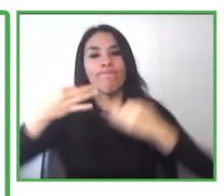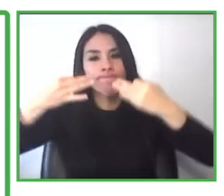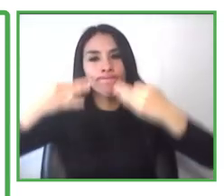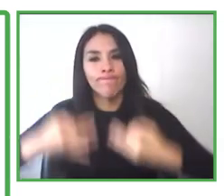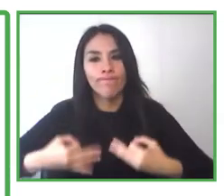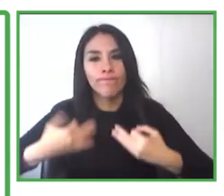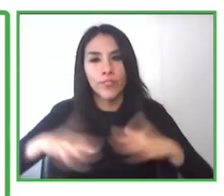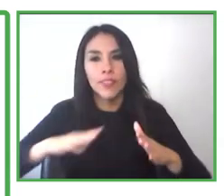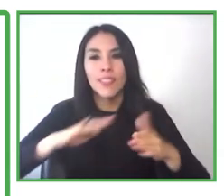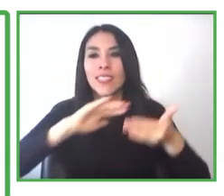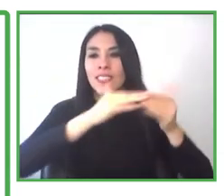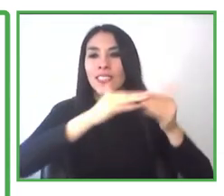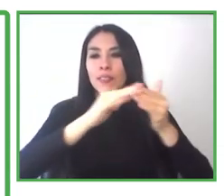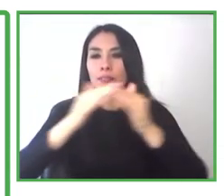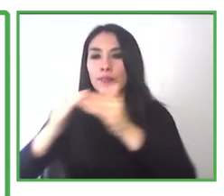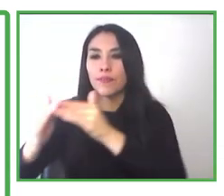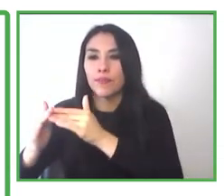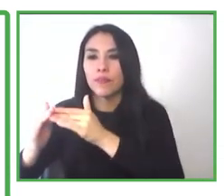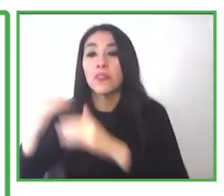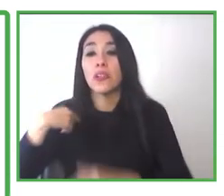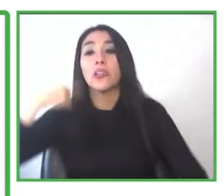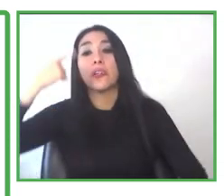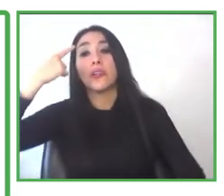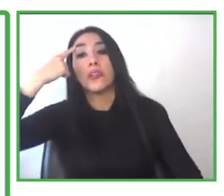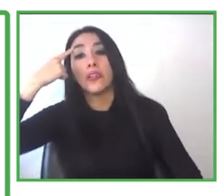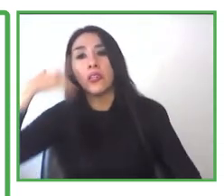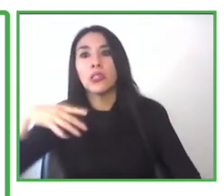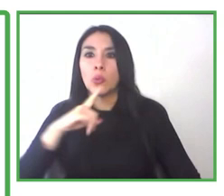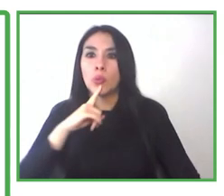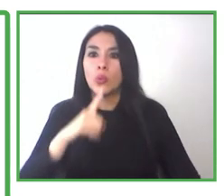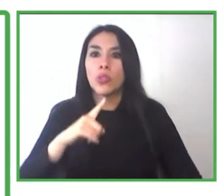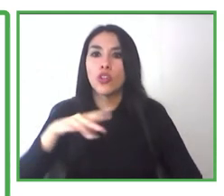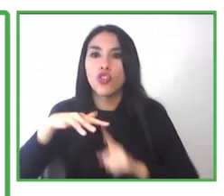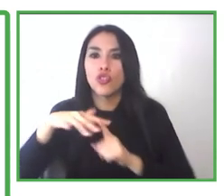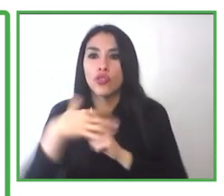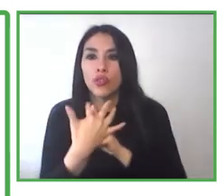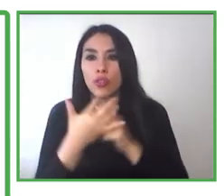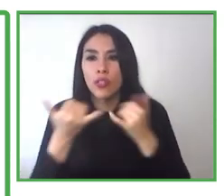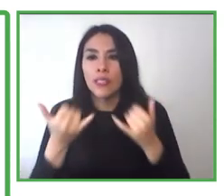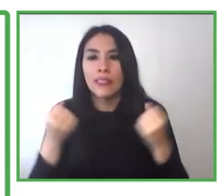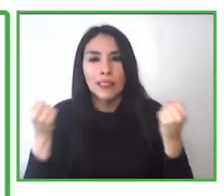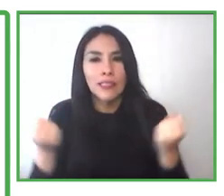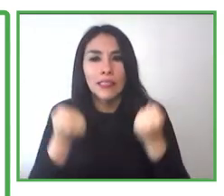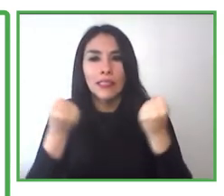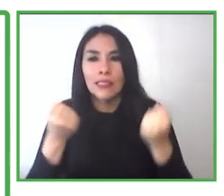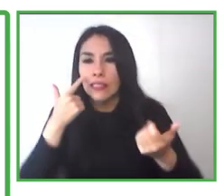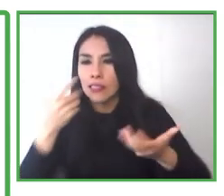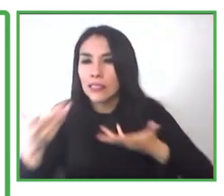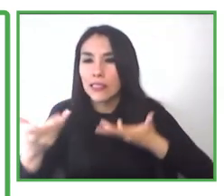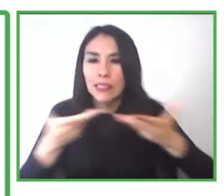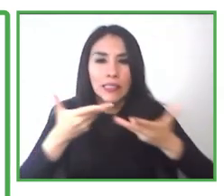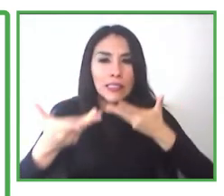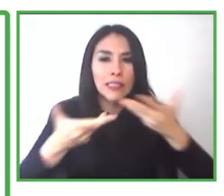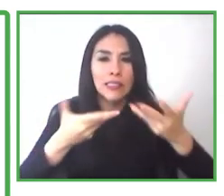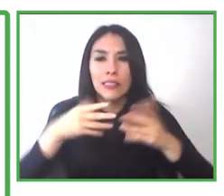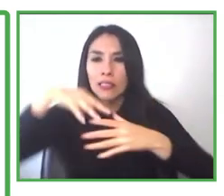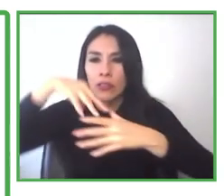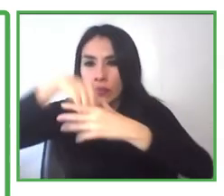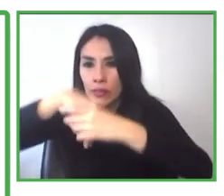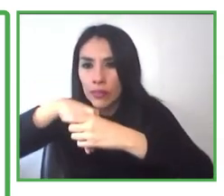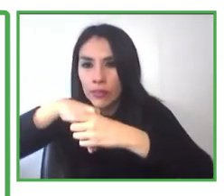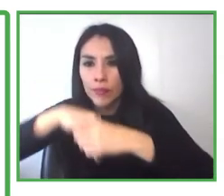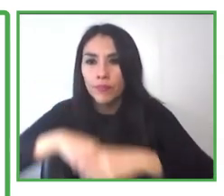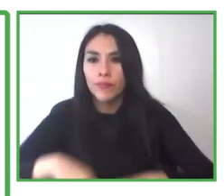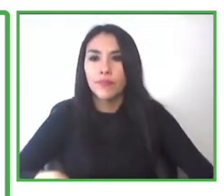of diversity and inclusion policies, and to gradually encouraging companies to manage